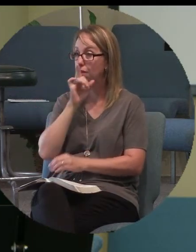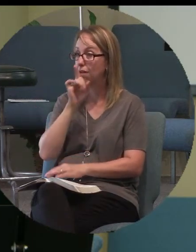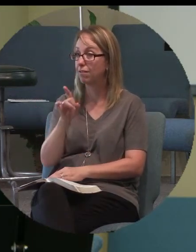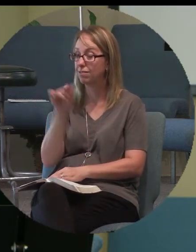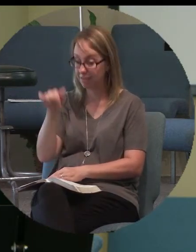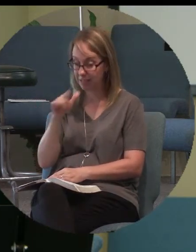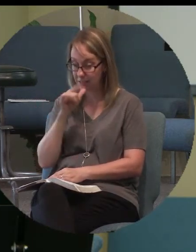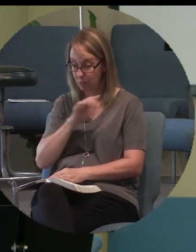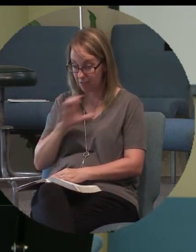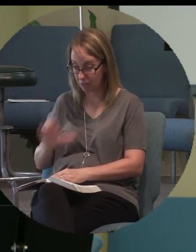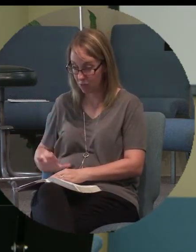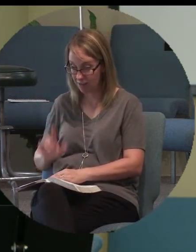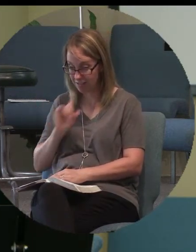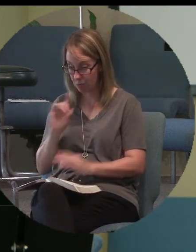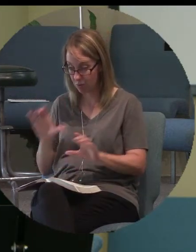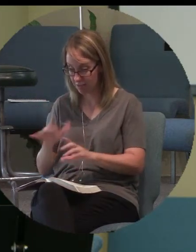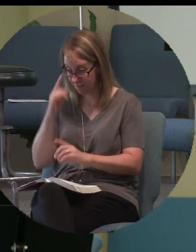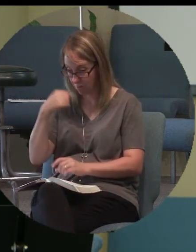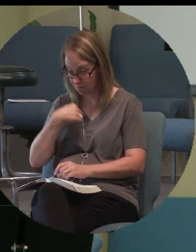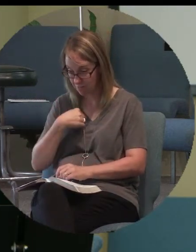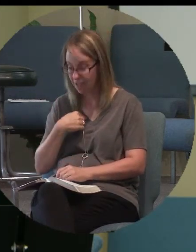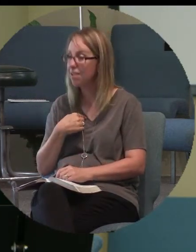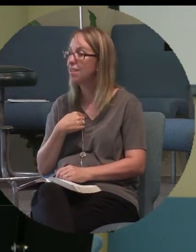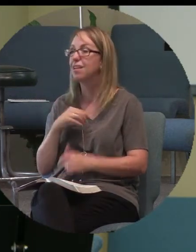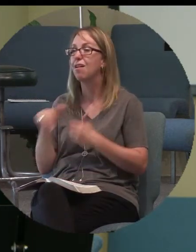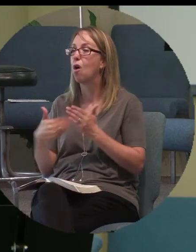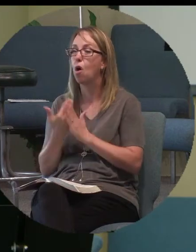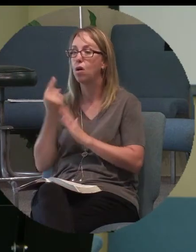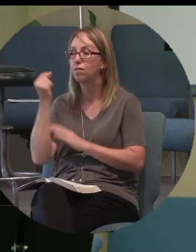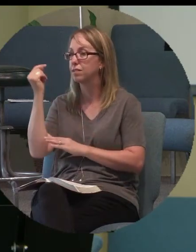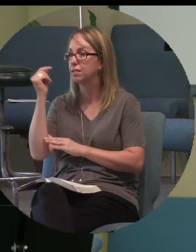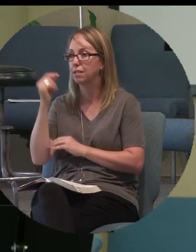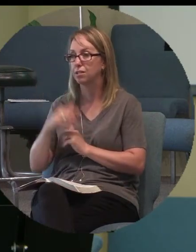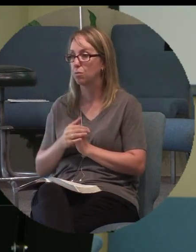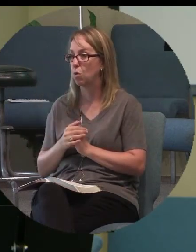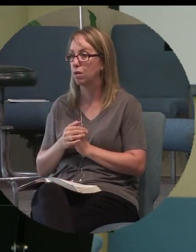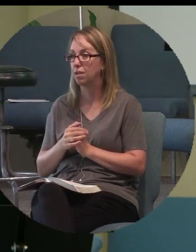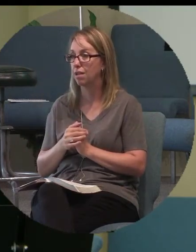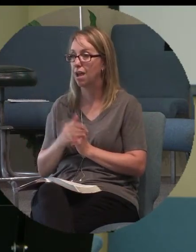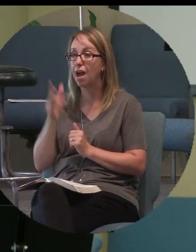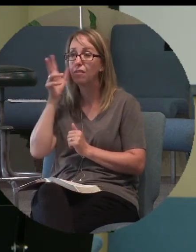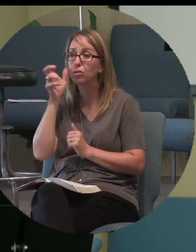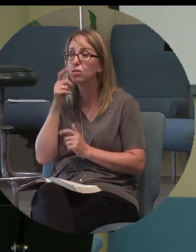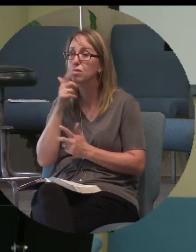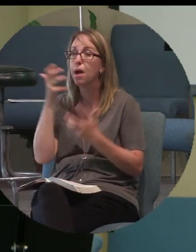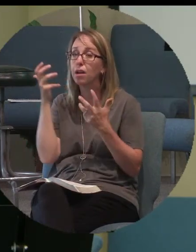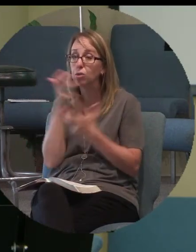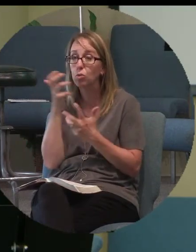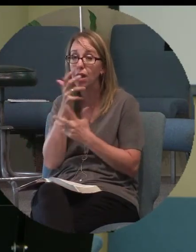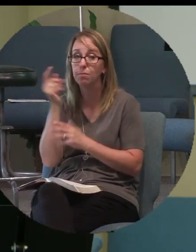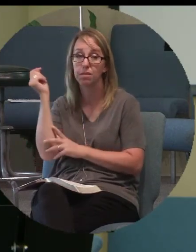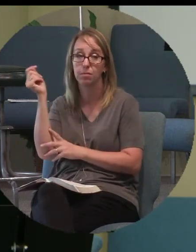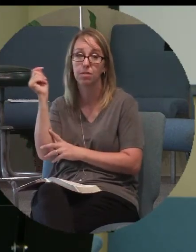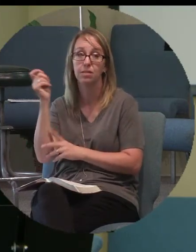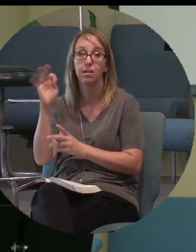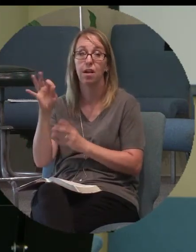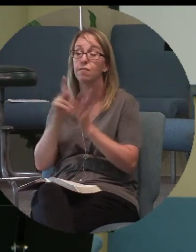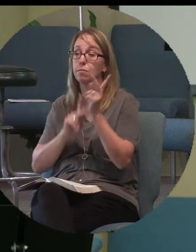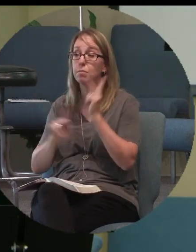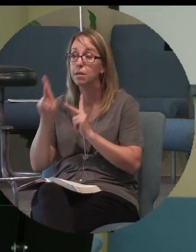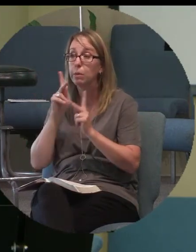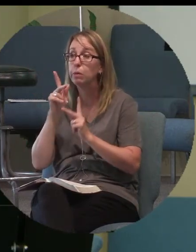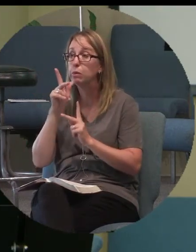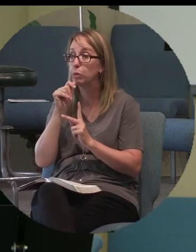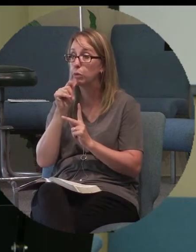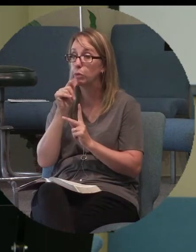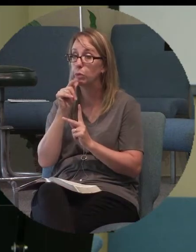Christ is. This is what he's done for me. You know he gave us all a testimony. I've heard some incredible testimonies of people that were just